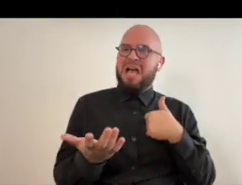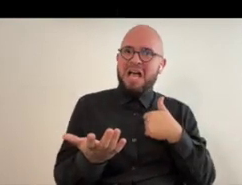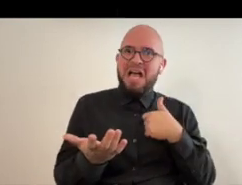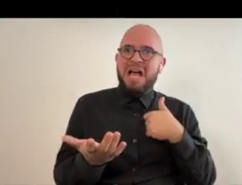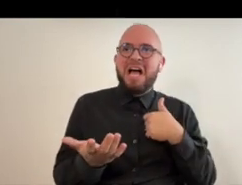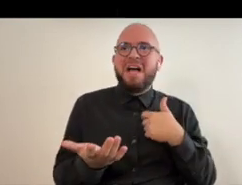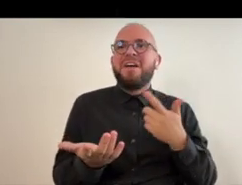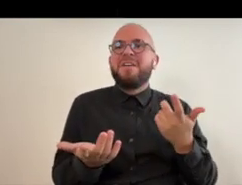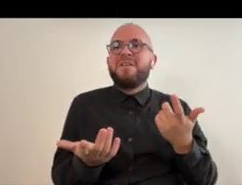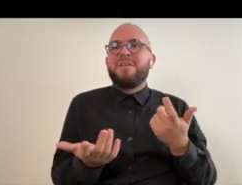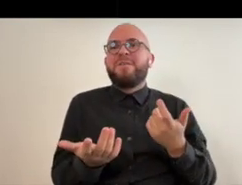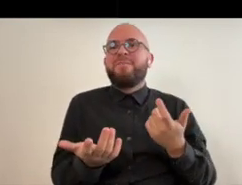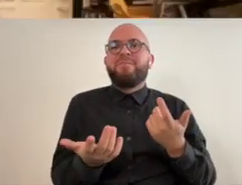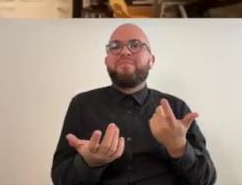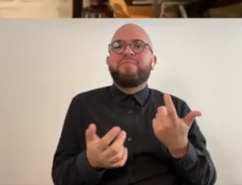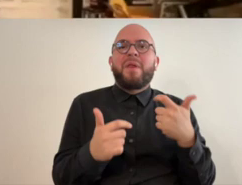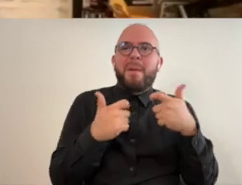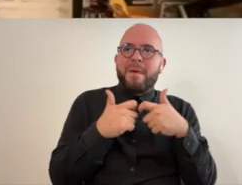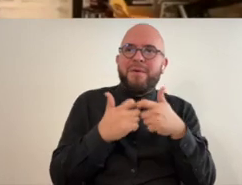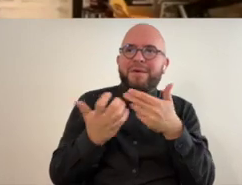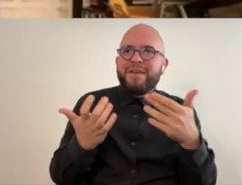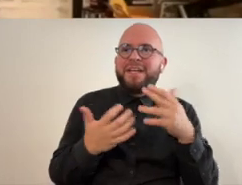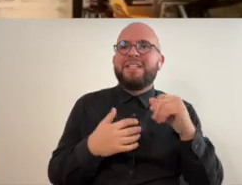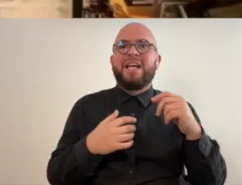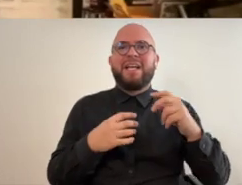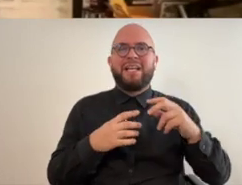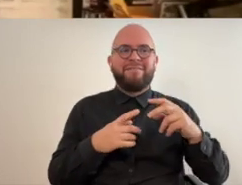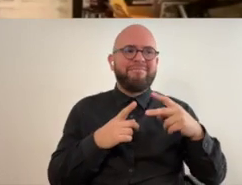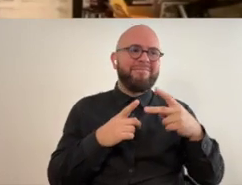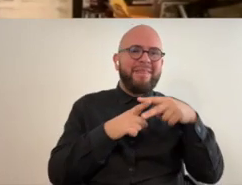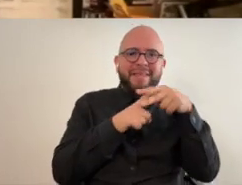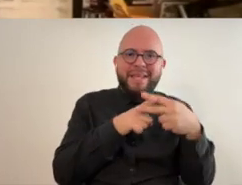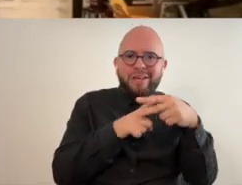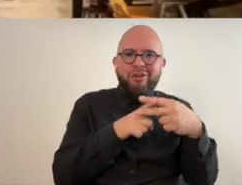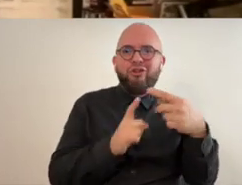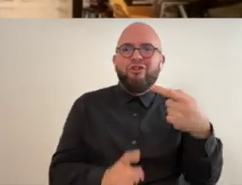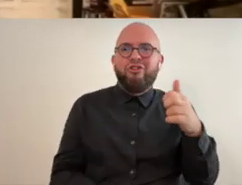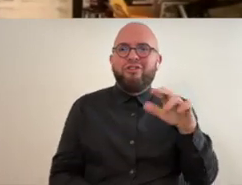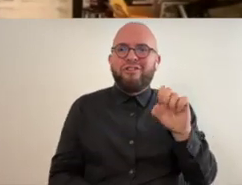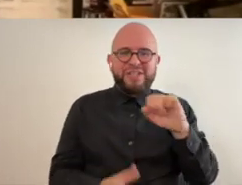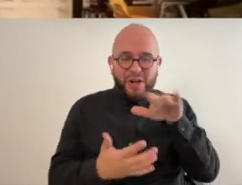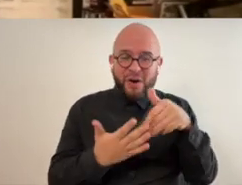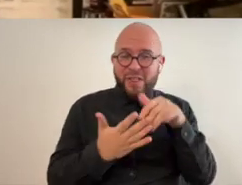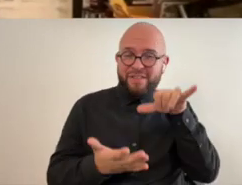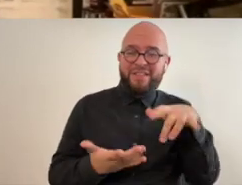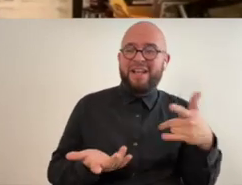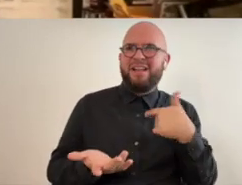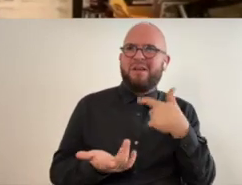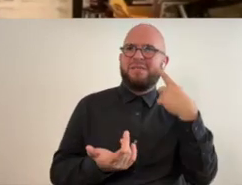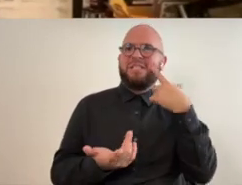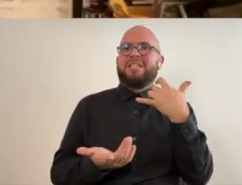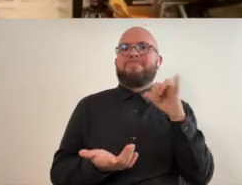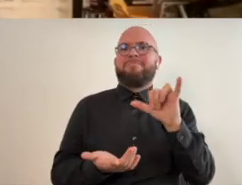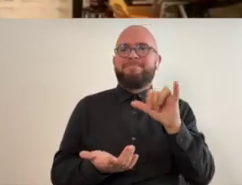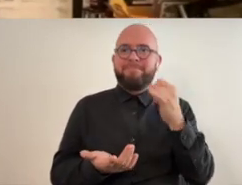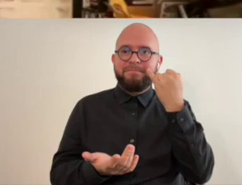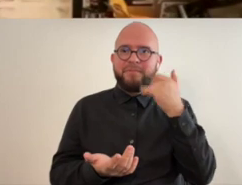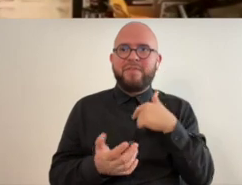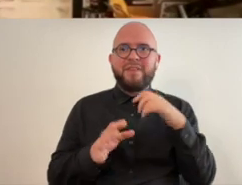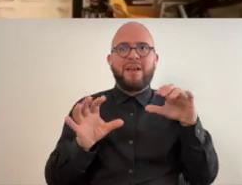and uh you know the the gears and all that and i would i was thinking that if i were